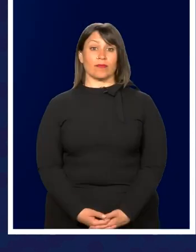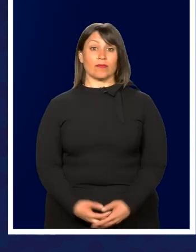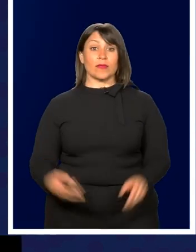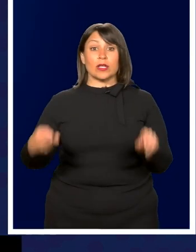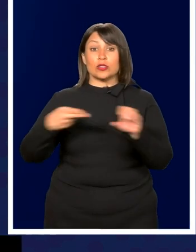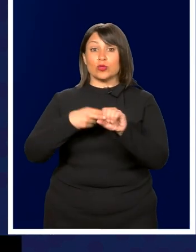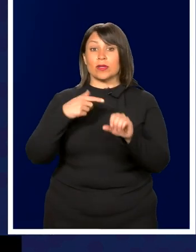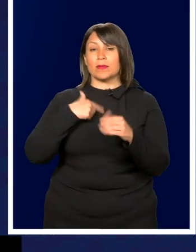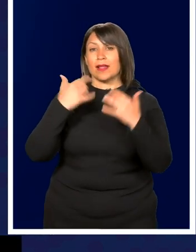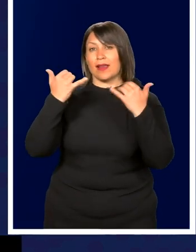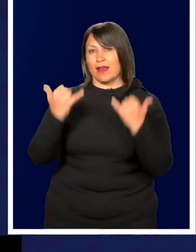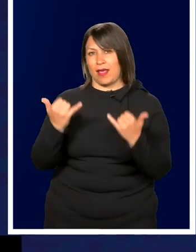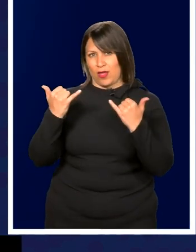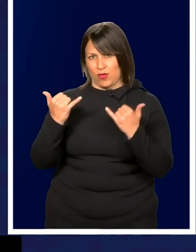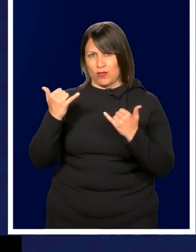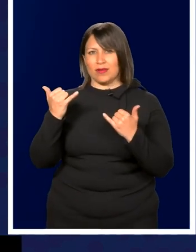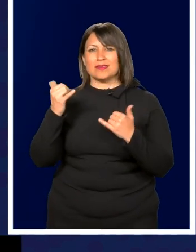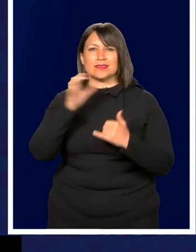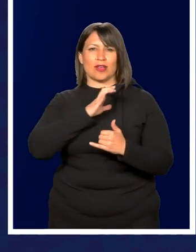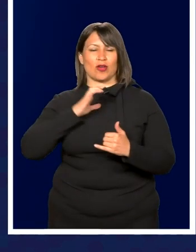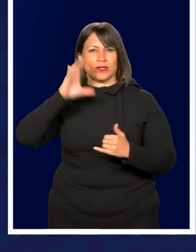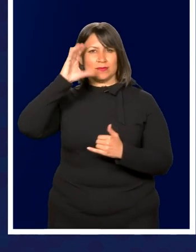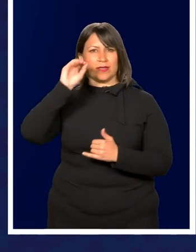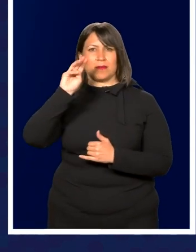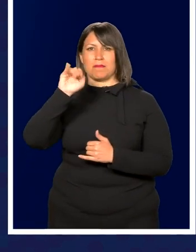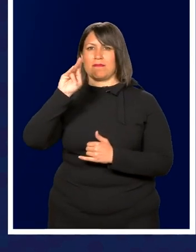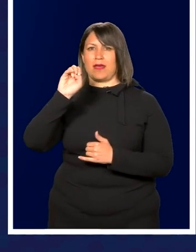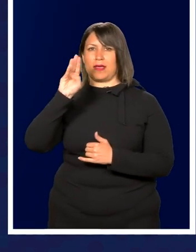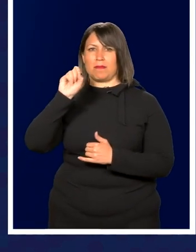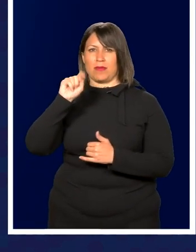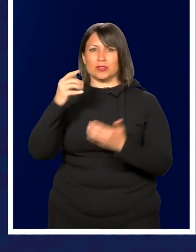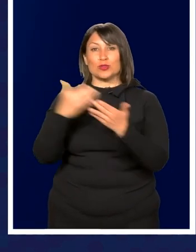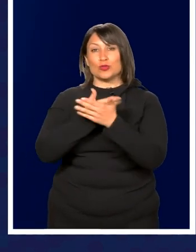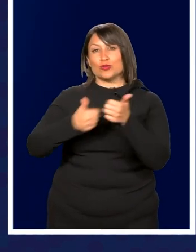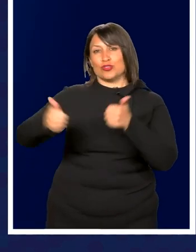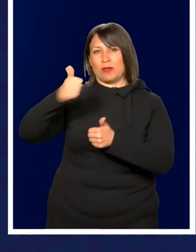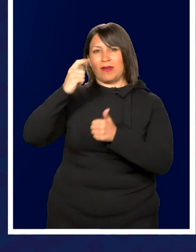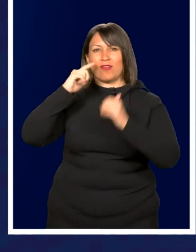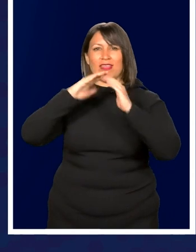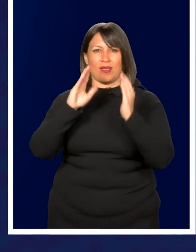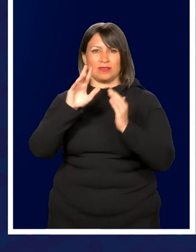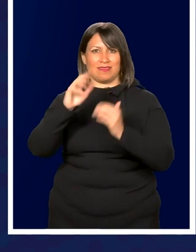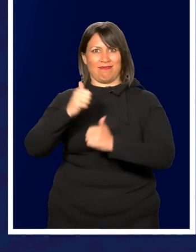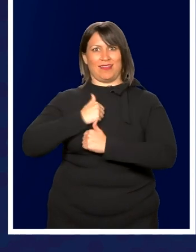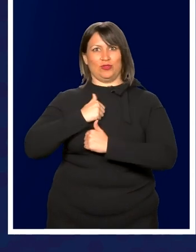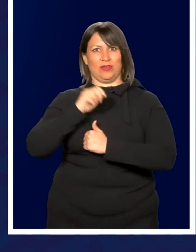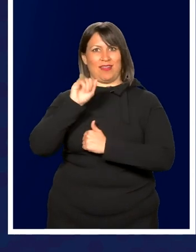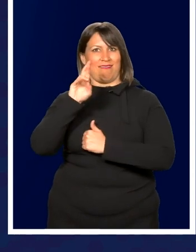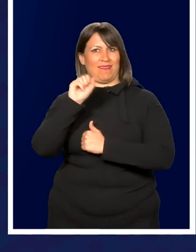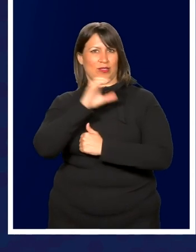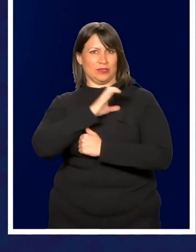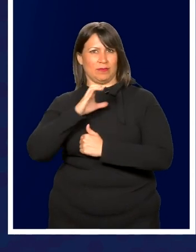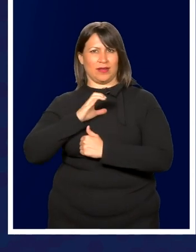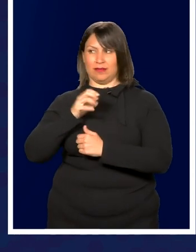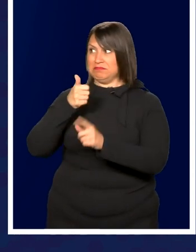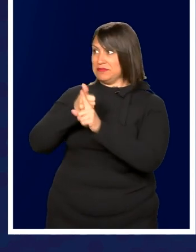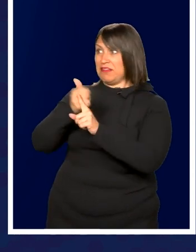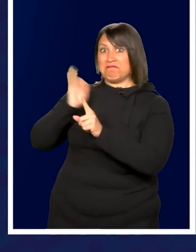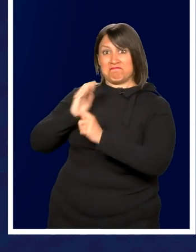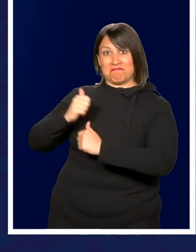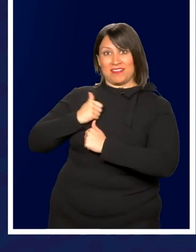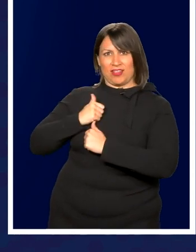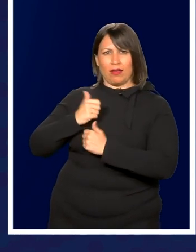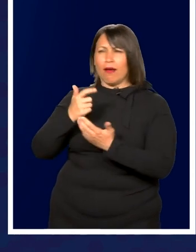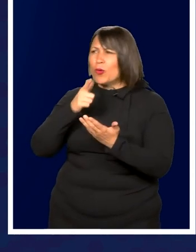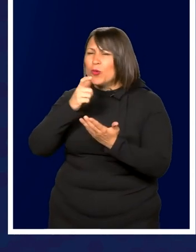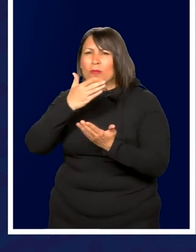Joining me now is Congressman Mike Bost, the new chairman of the House Veterans Affairs Committee. As a veteran himself, who better to talk